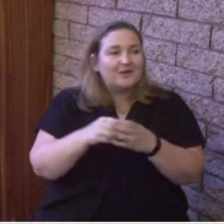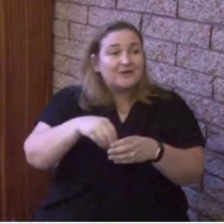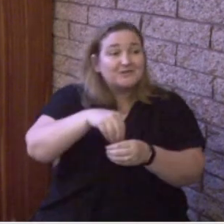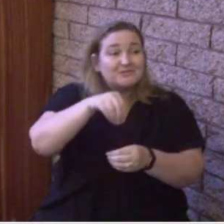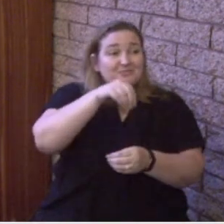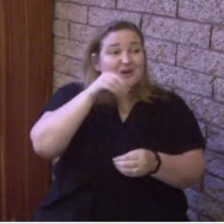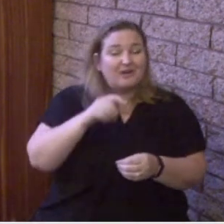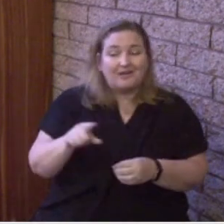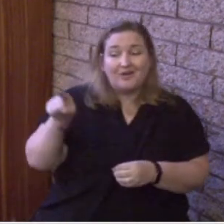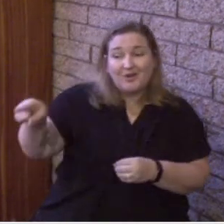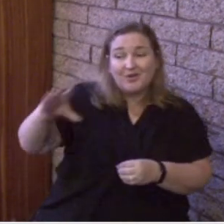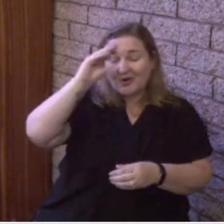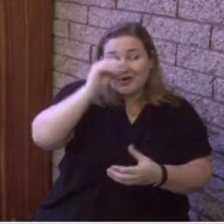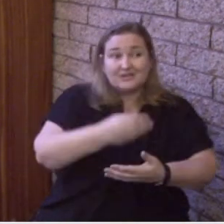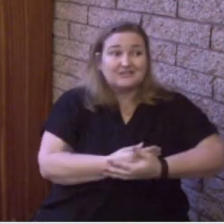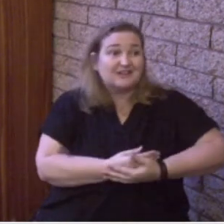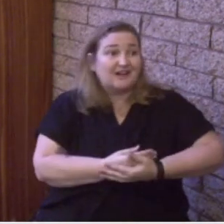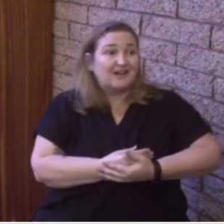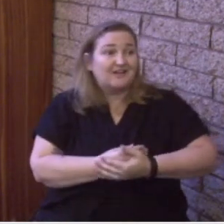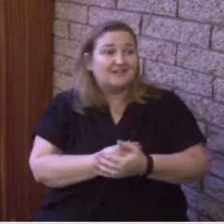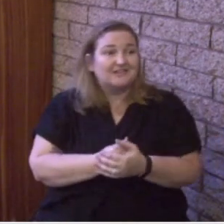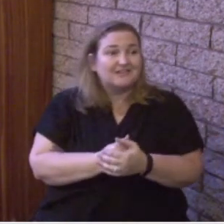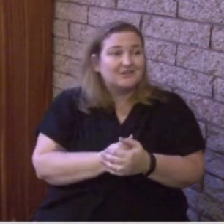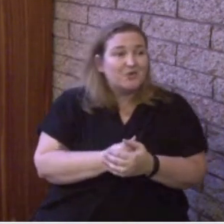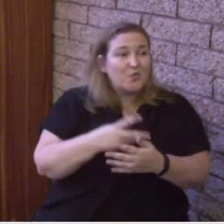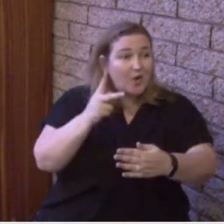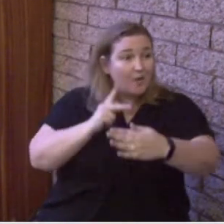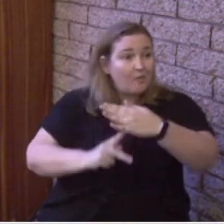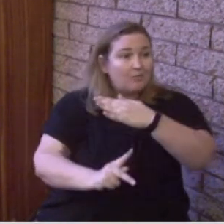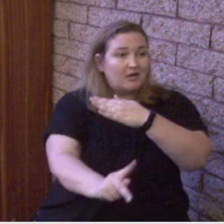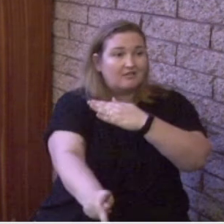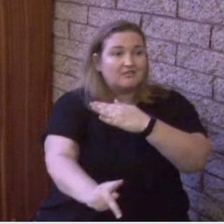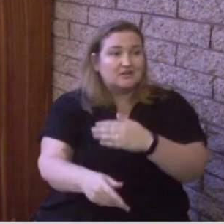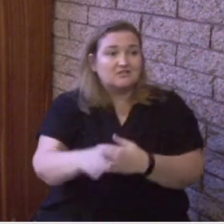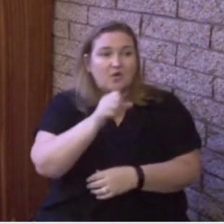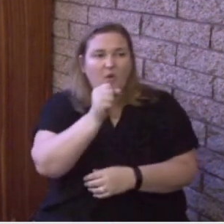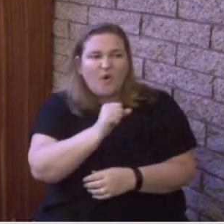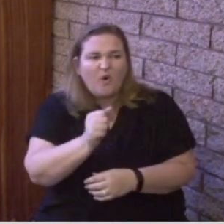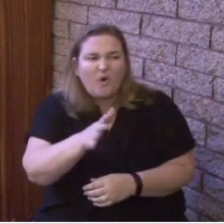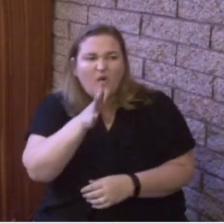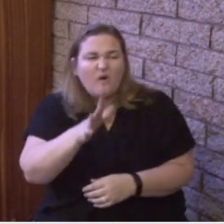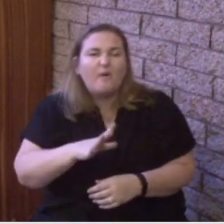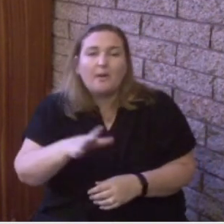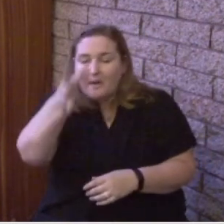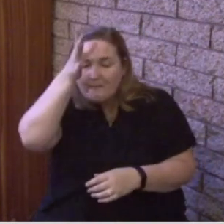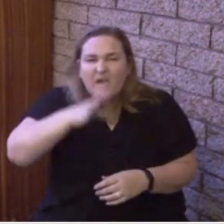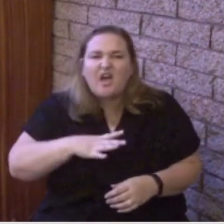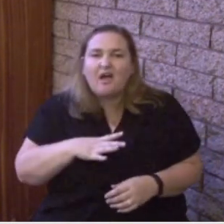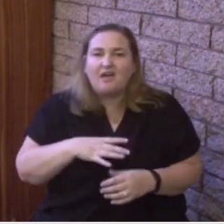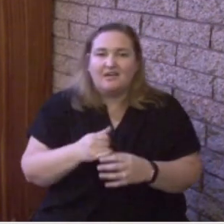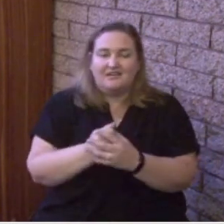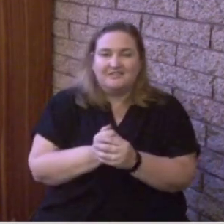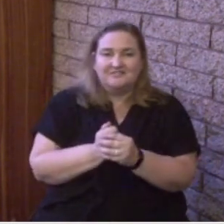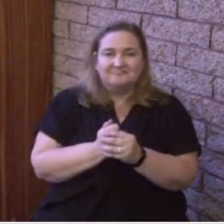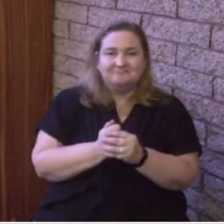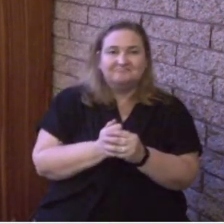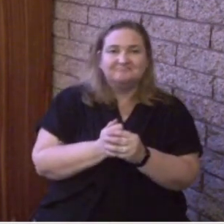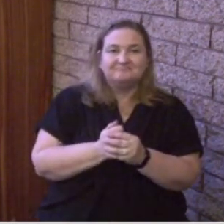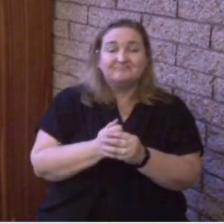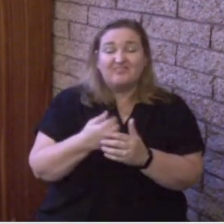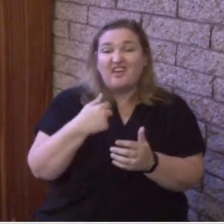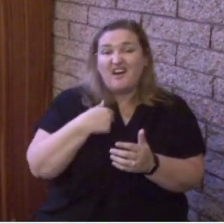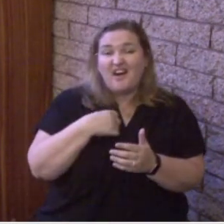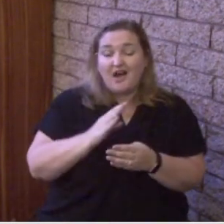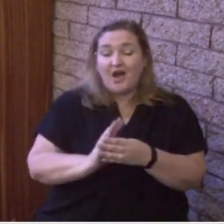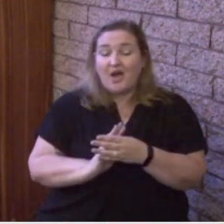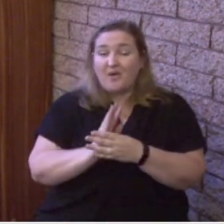Your old men shall dream dreams and your young men shall see visions. Even on the male and female servants in those days I will pour out my